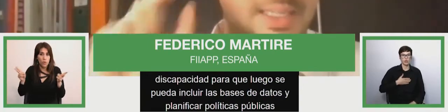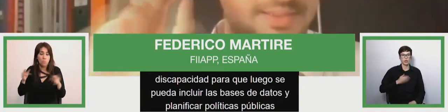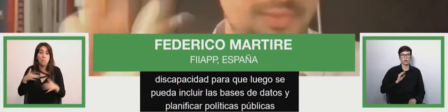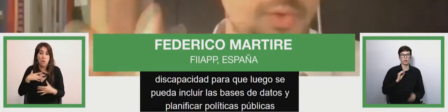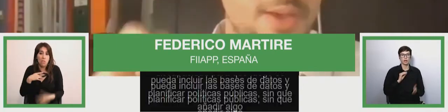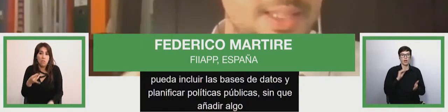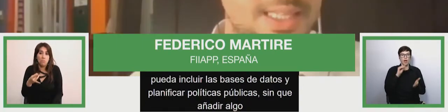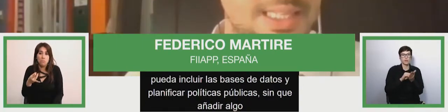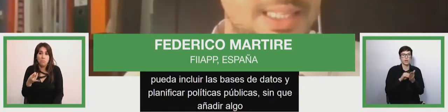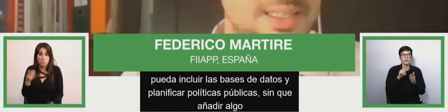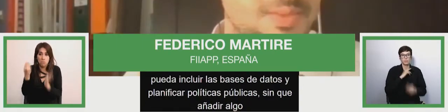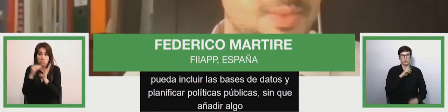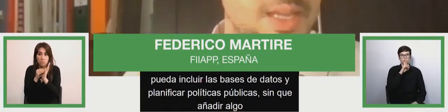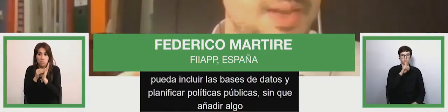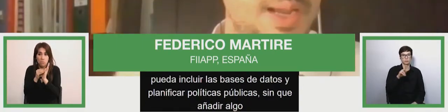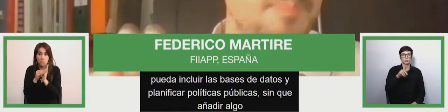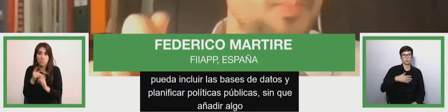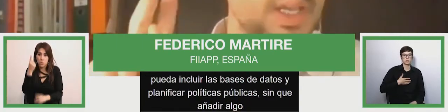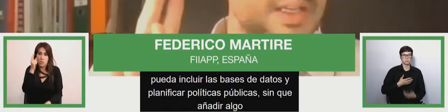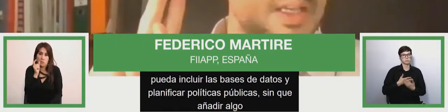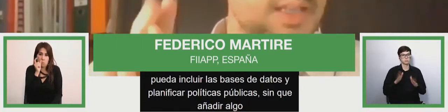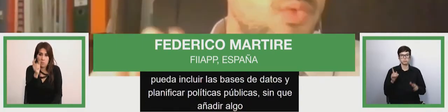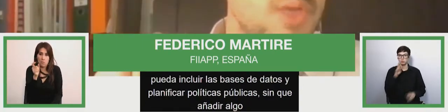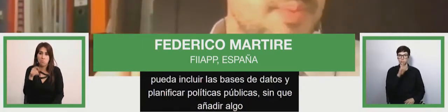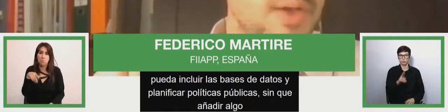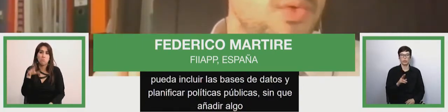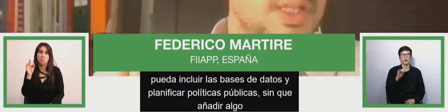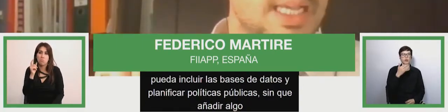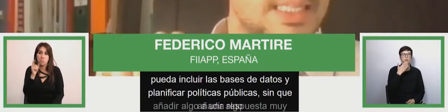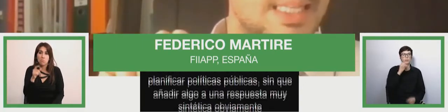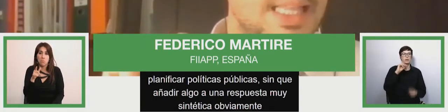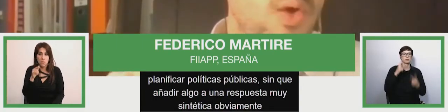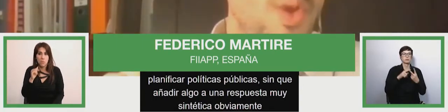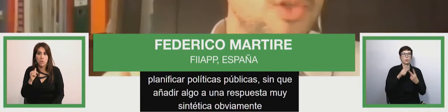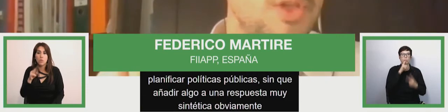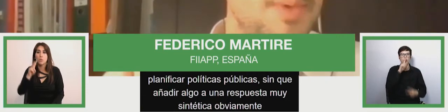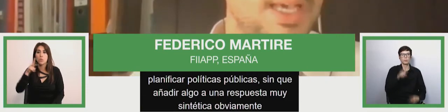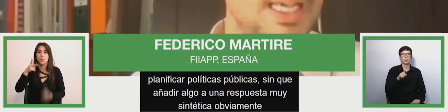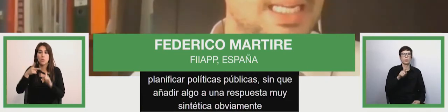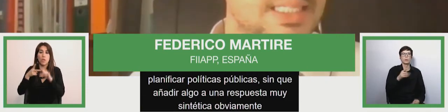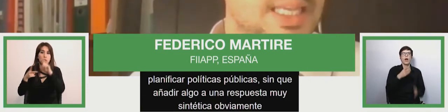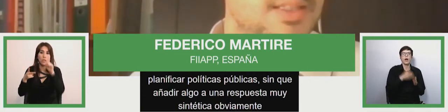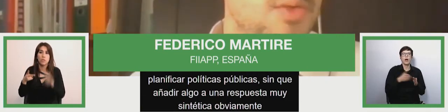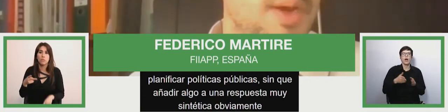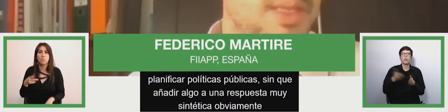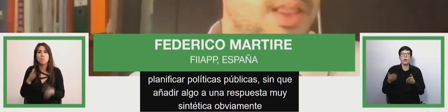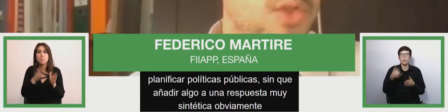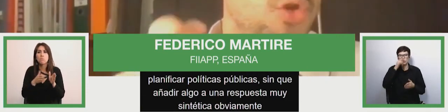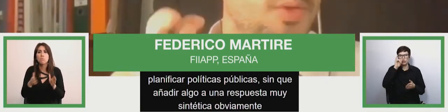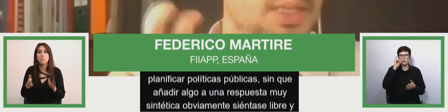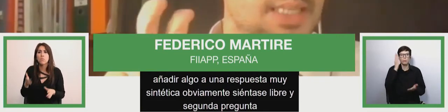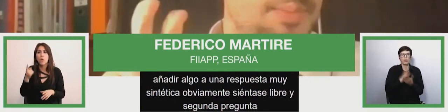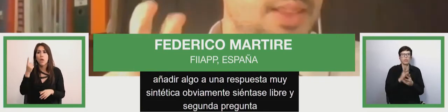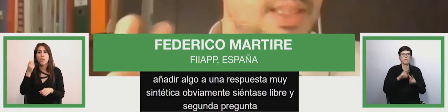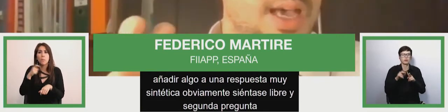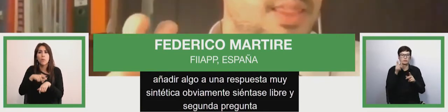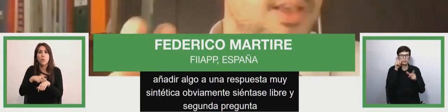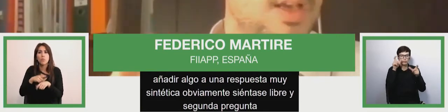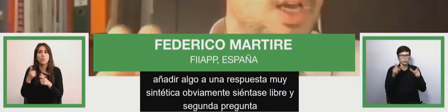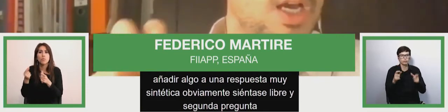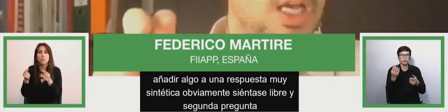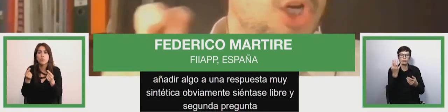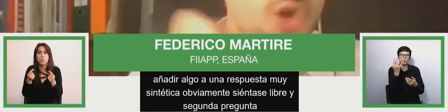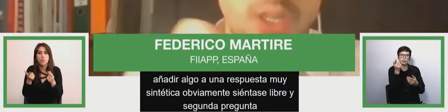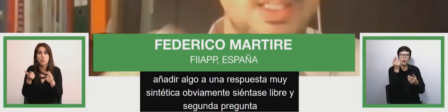sincere answer please feel free second question every how often should a measurement on